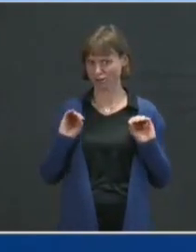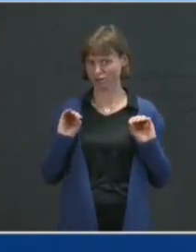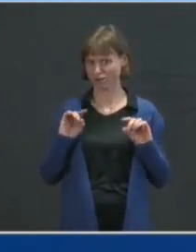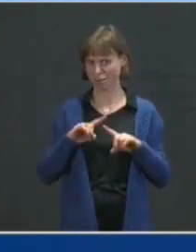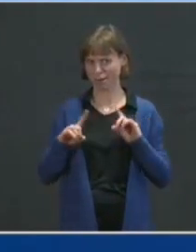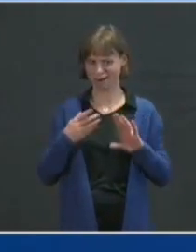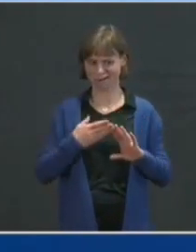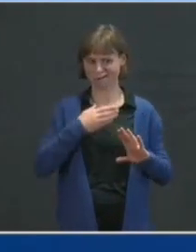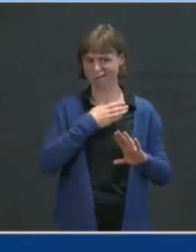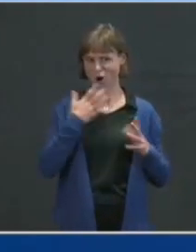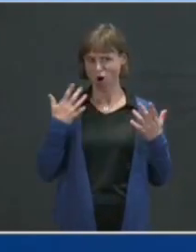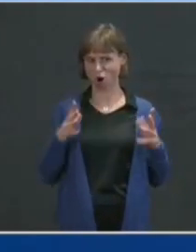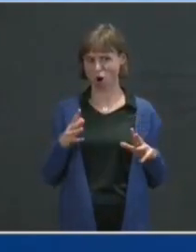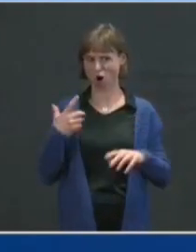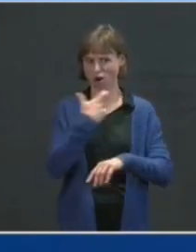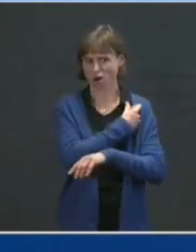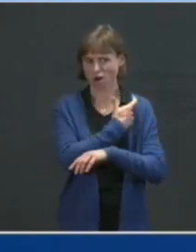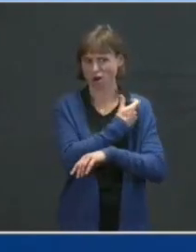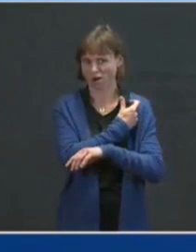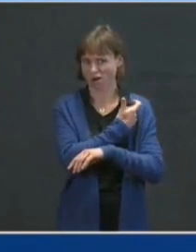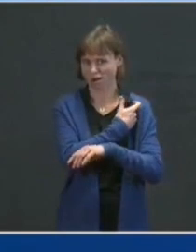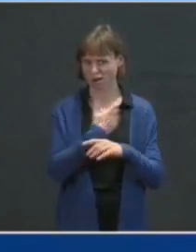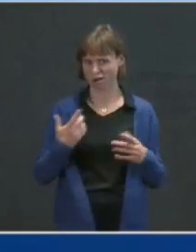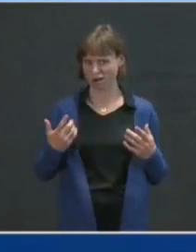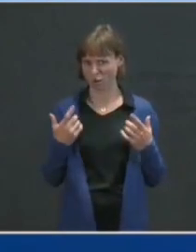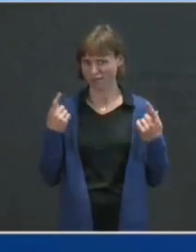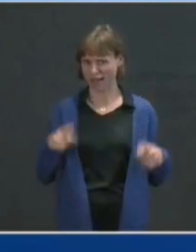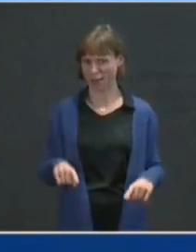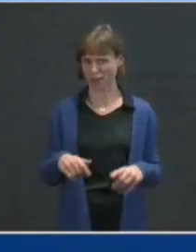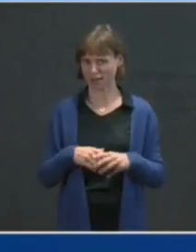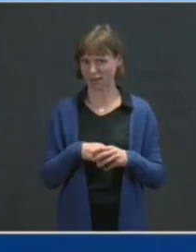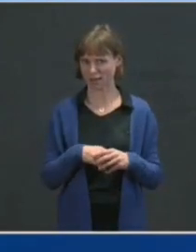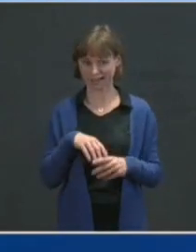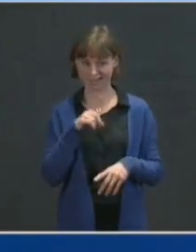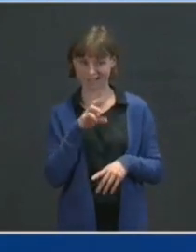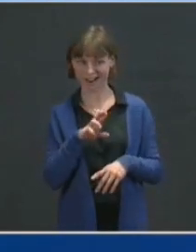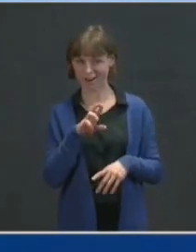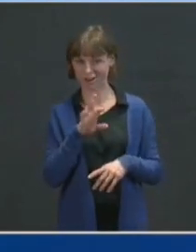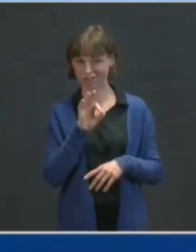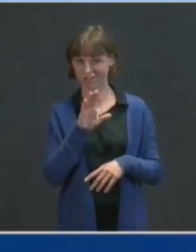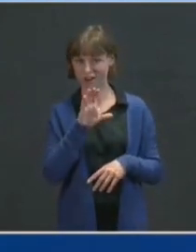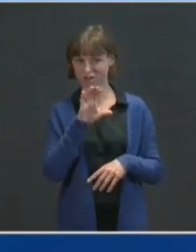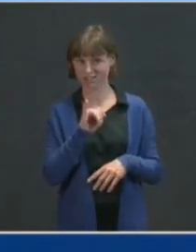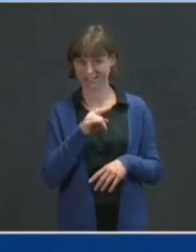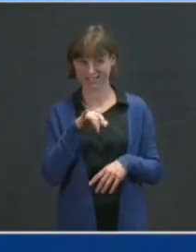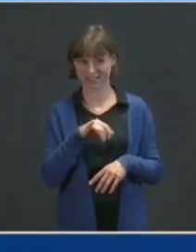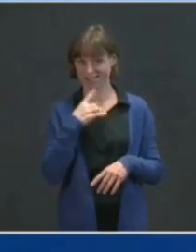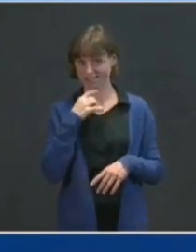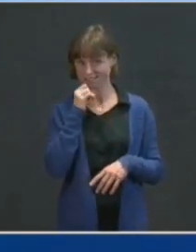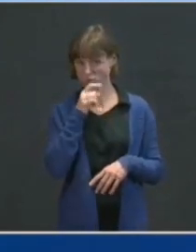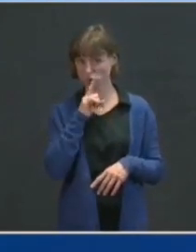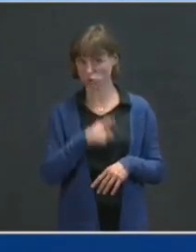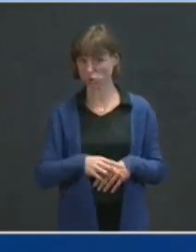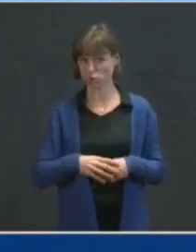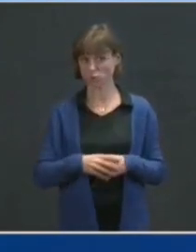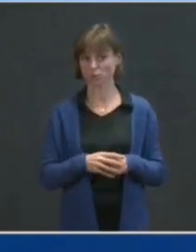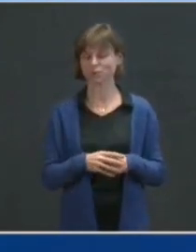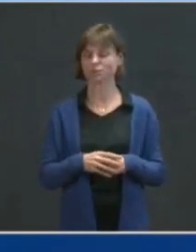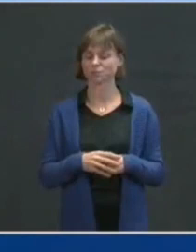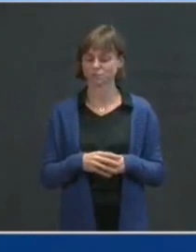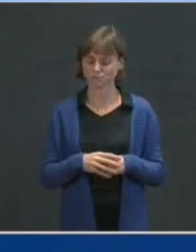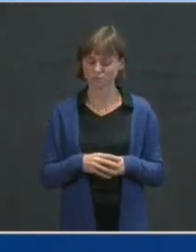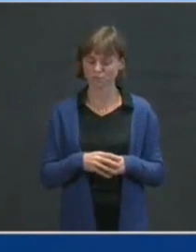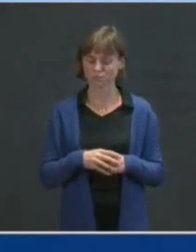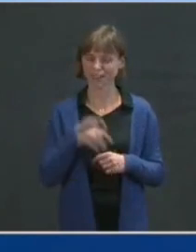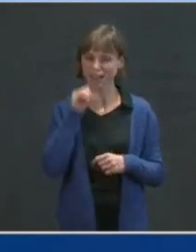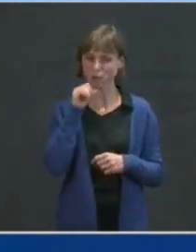door and folks like Dr. Fauci say that's that's not the case? Well, I don't most governors or most of the American